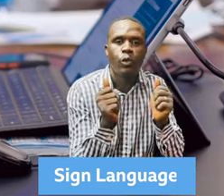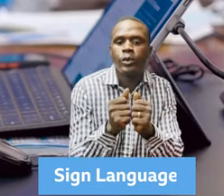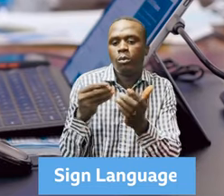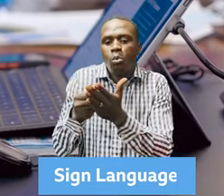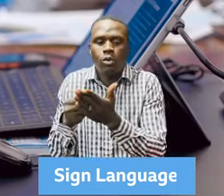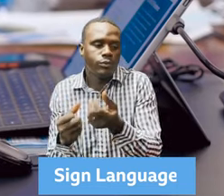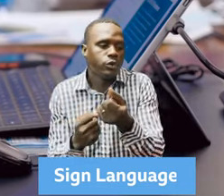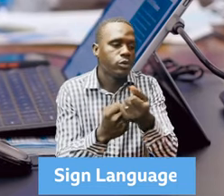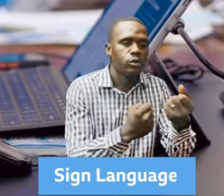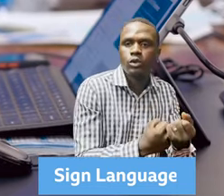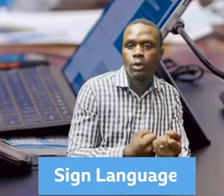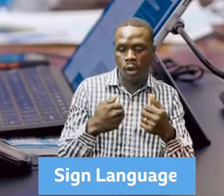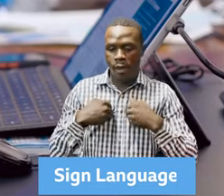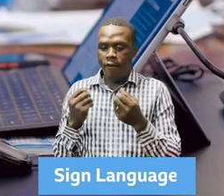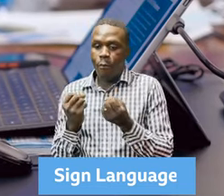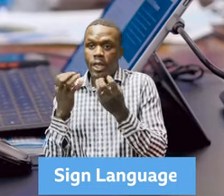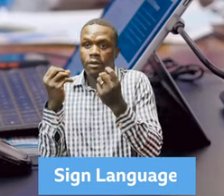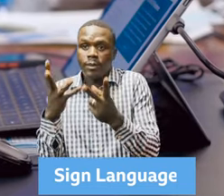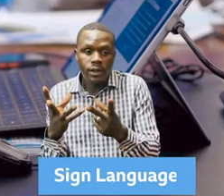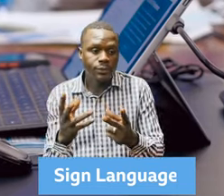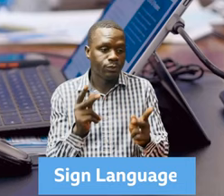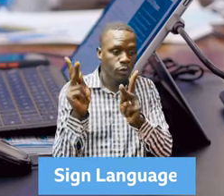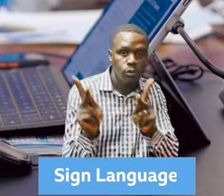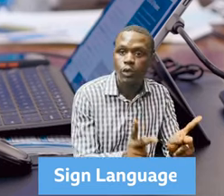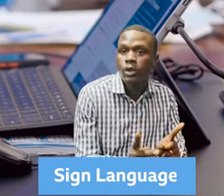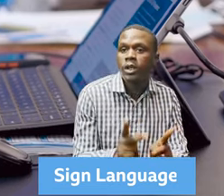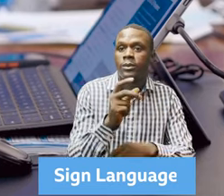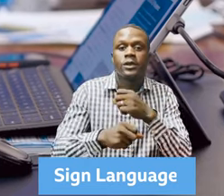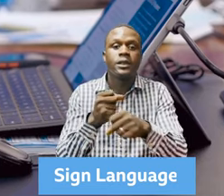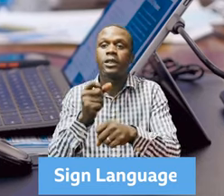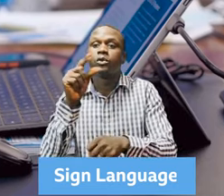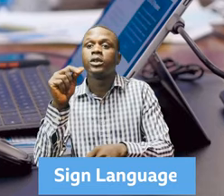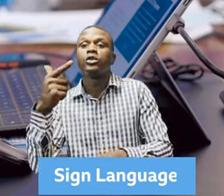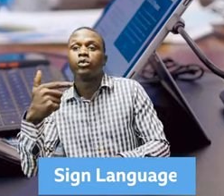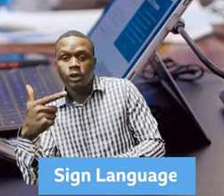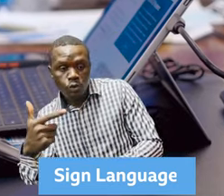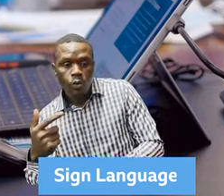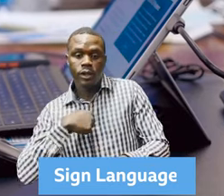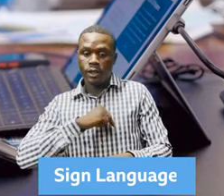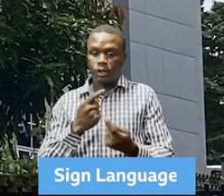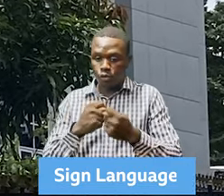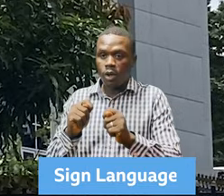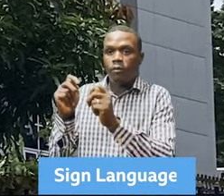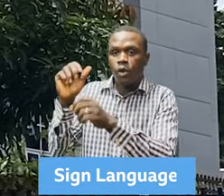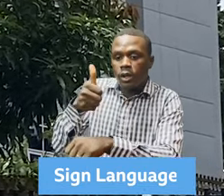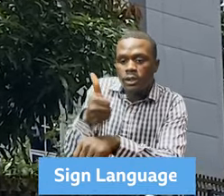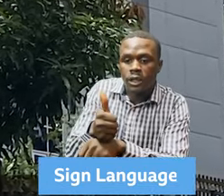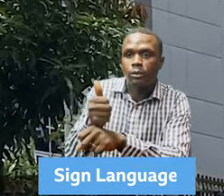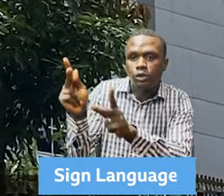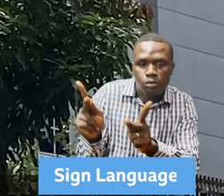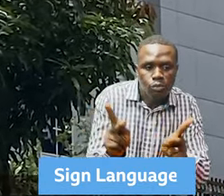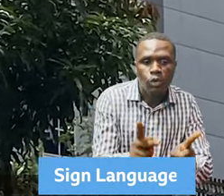of the national financial inclusion strategy within 2021 and drafting of the new national financial inclusion strategy development